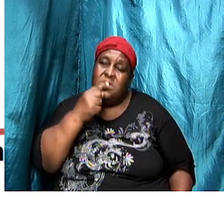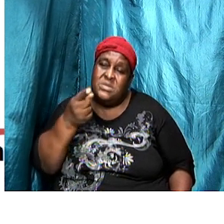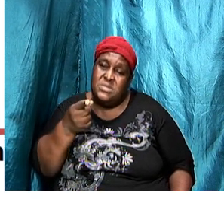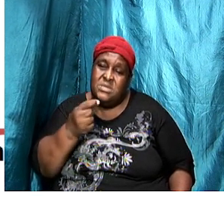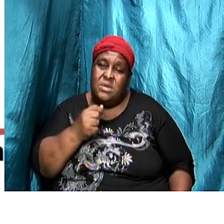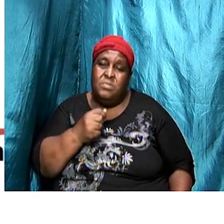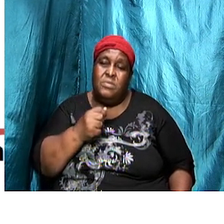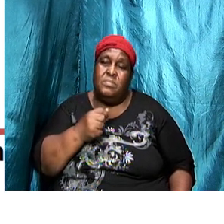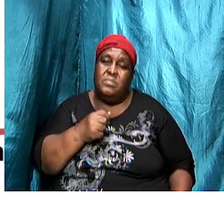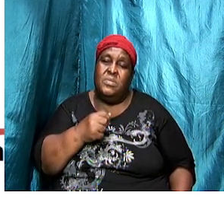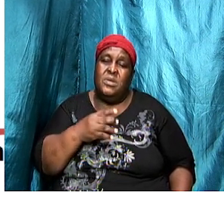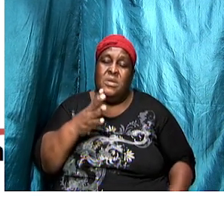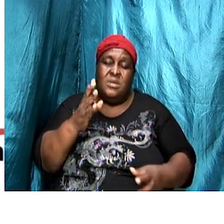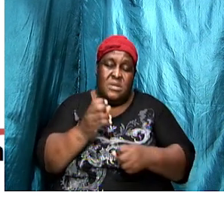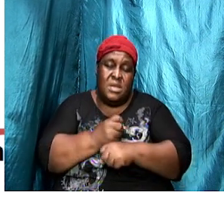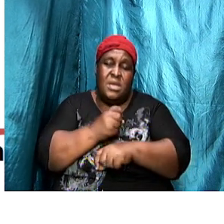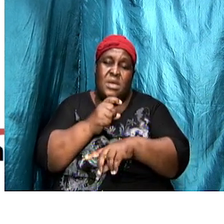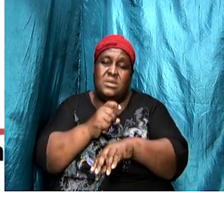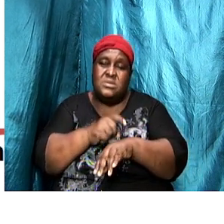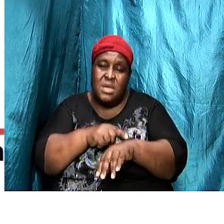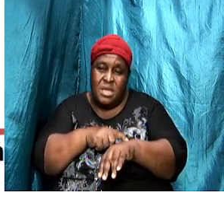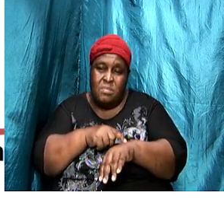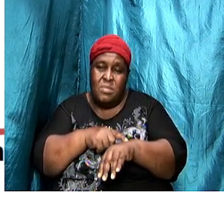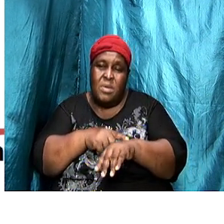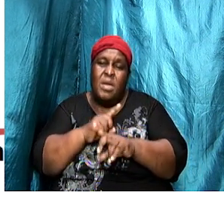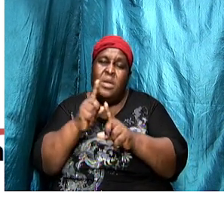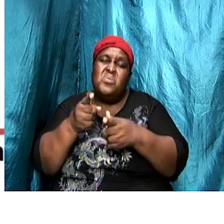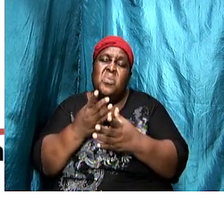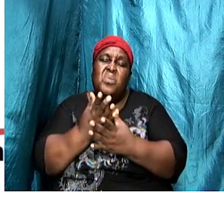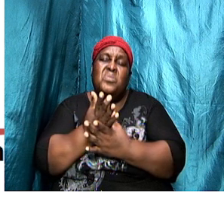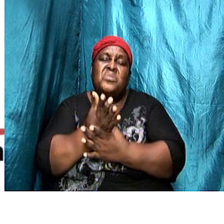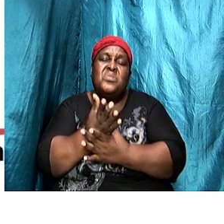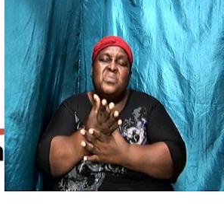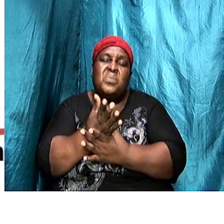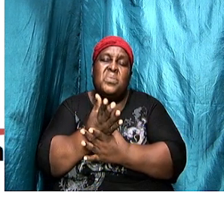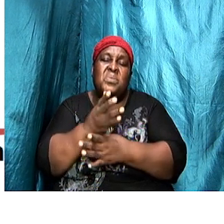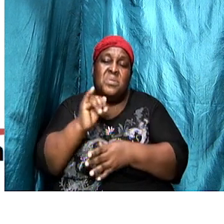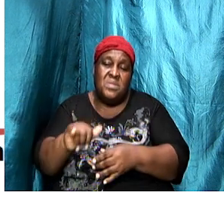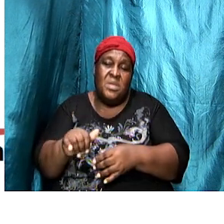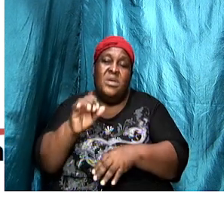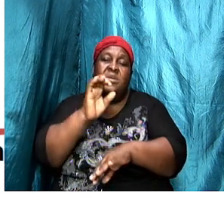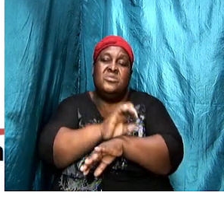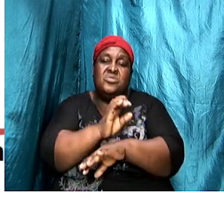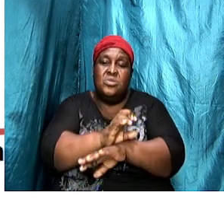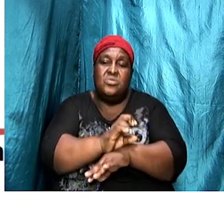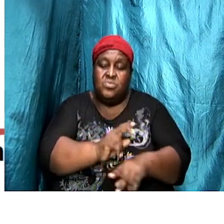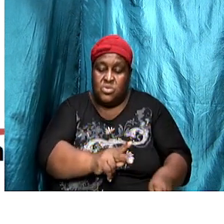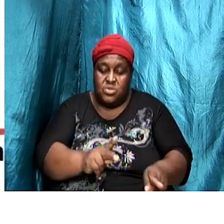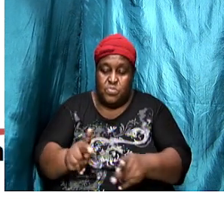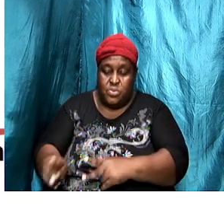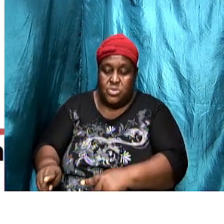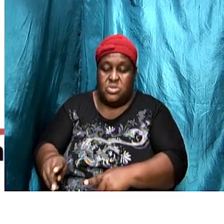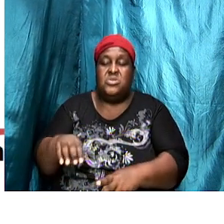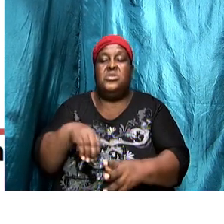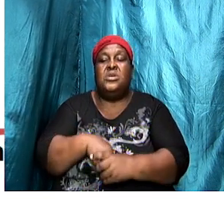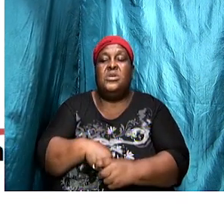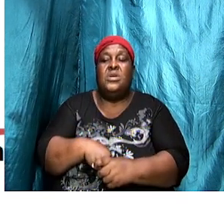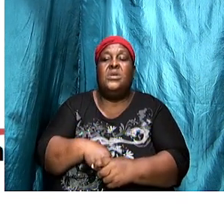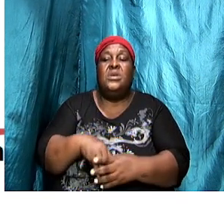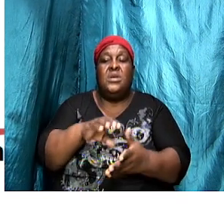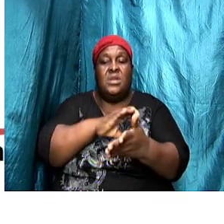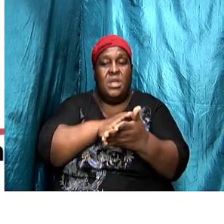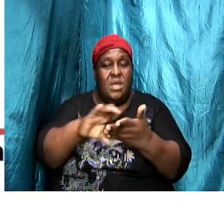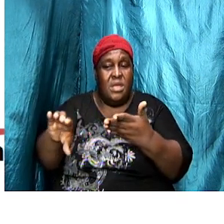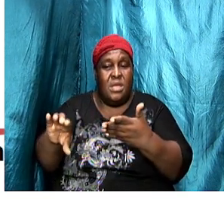on he took his time and he went through and that church was planted there in Acts